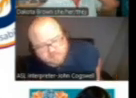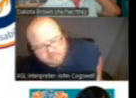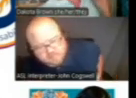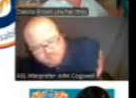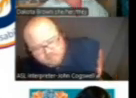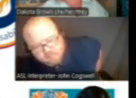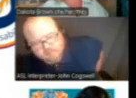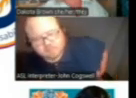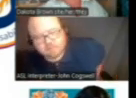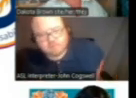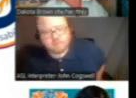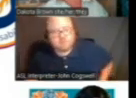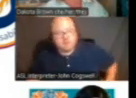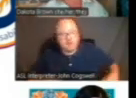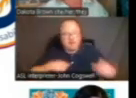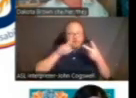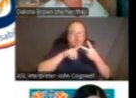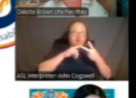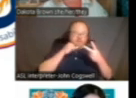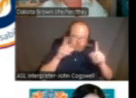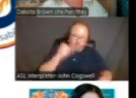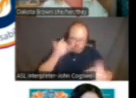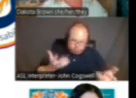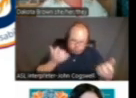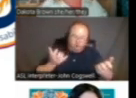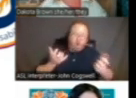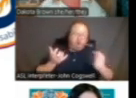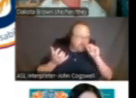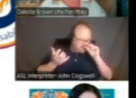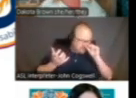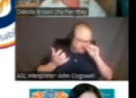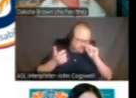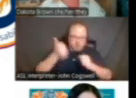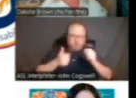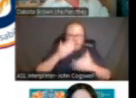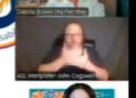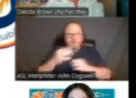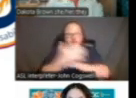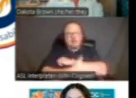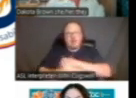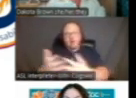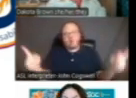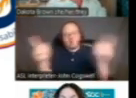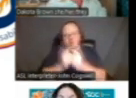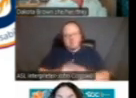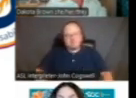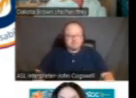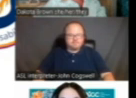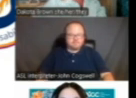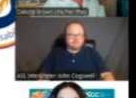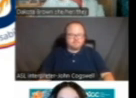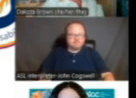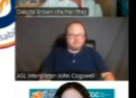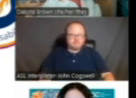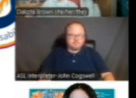And there's a second part, which is if we do want to meet in person, which part of the county would you like to meet? So keep the poll open for a few minutes